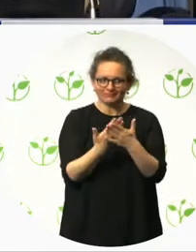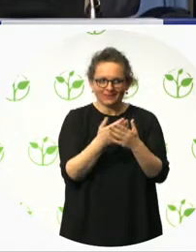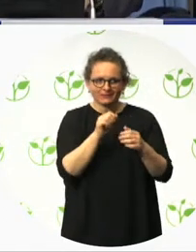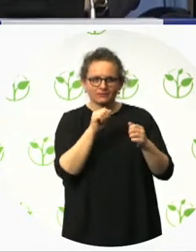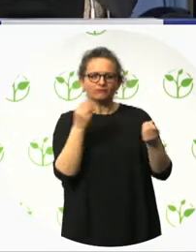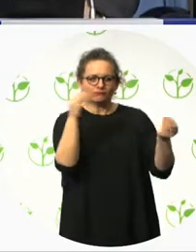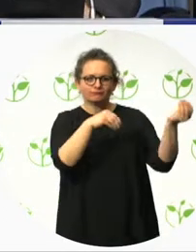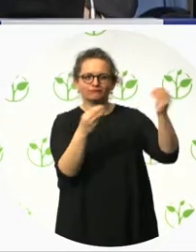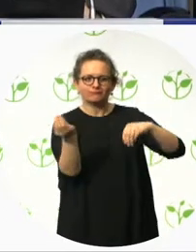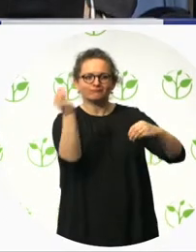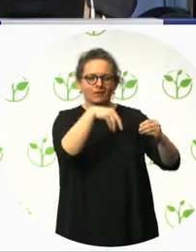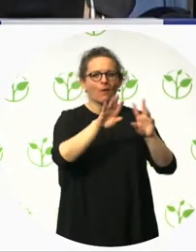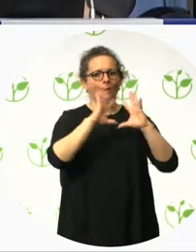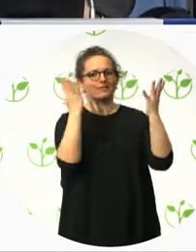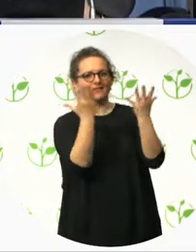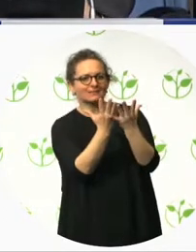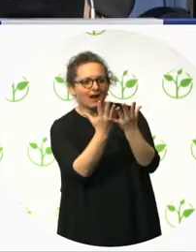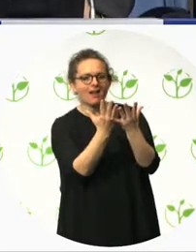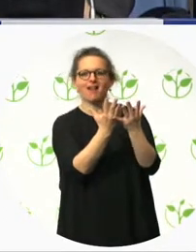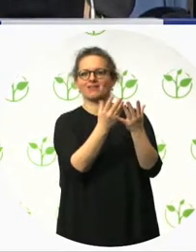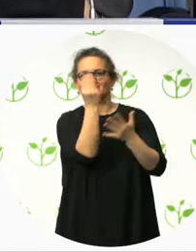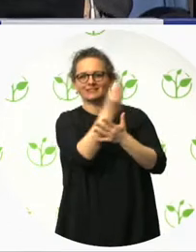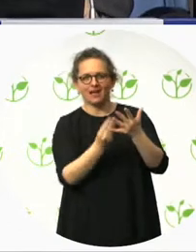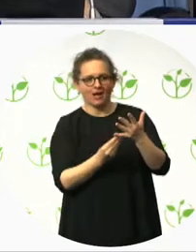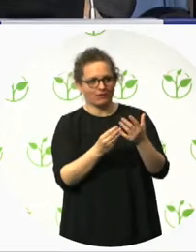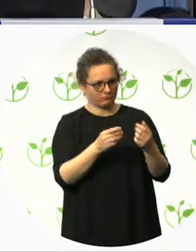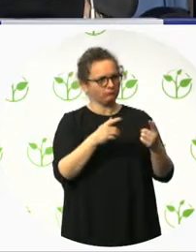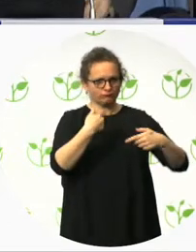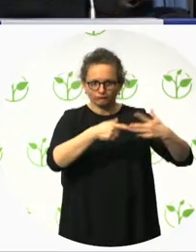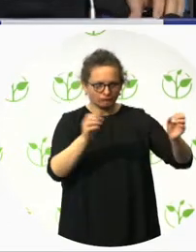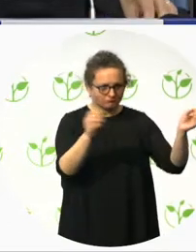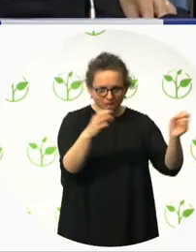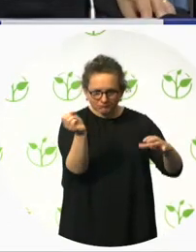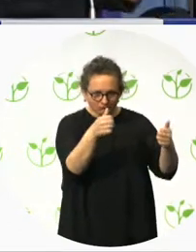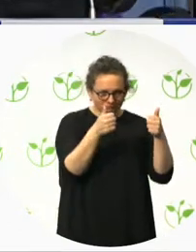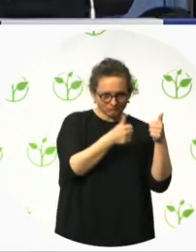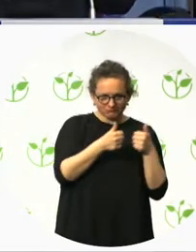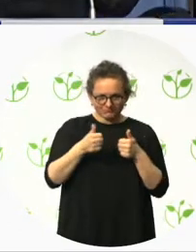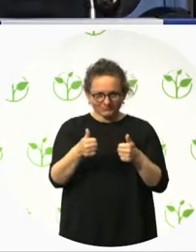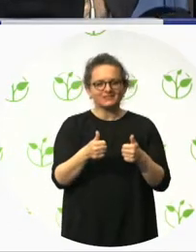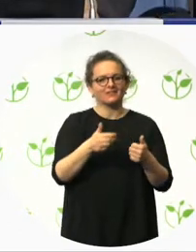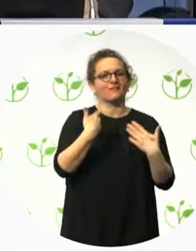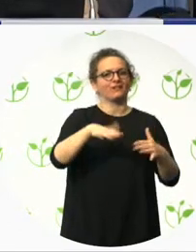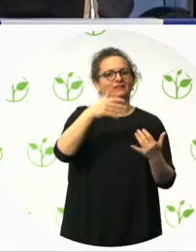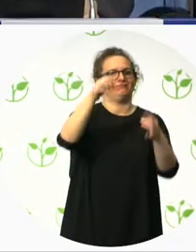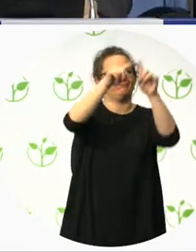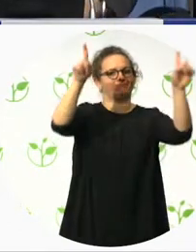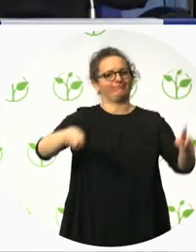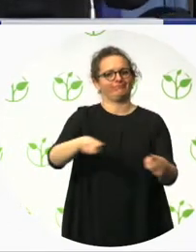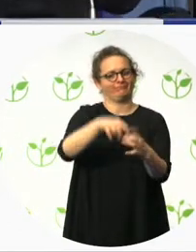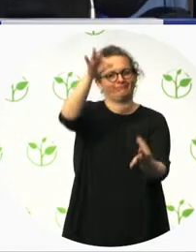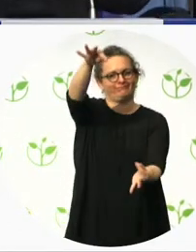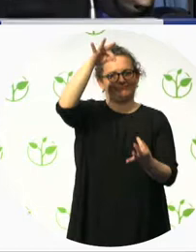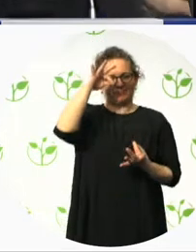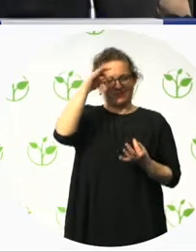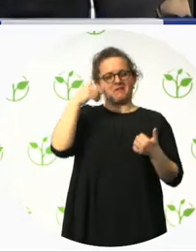1701. I will refer briefly to the different technical solutions that we have implemented, some of which are mentioned in the slide.